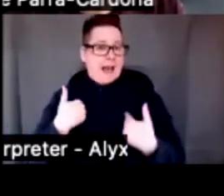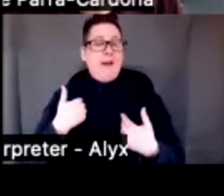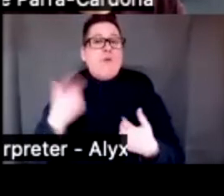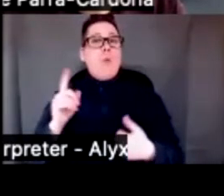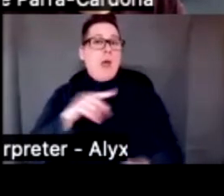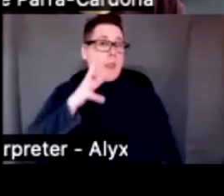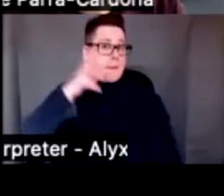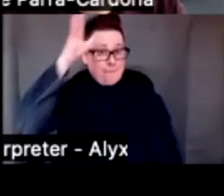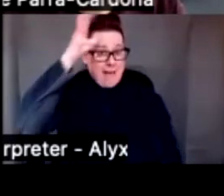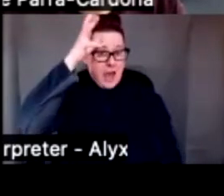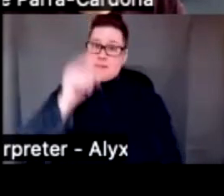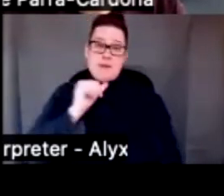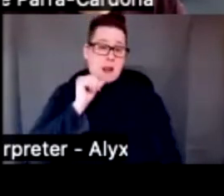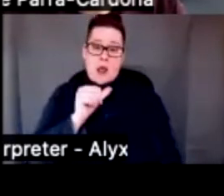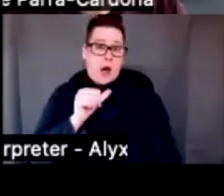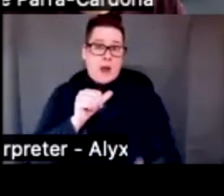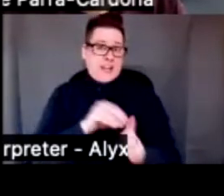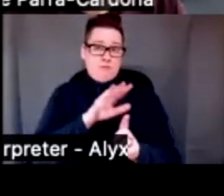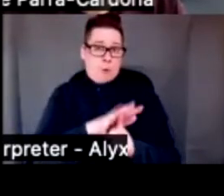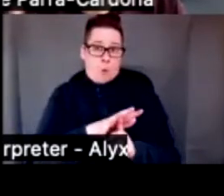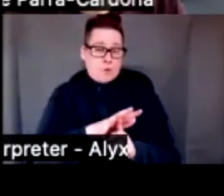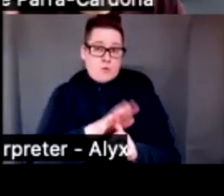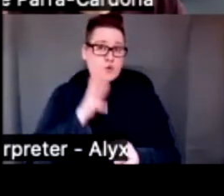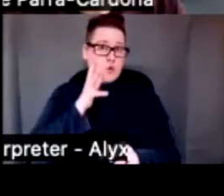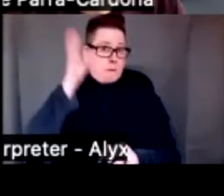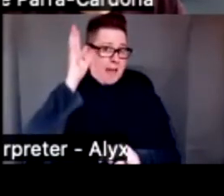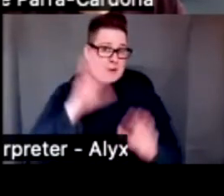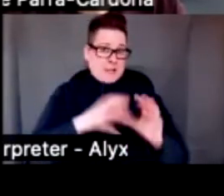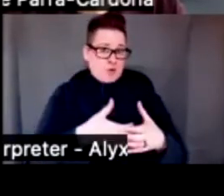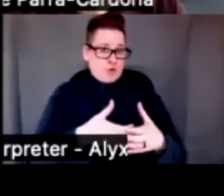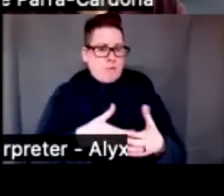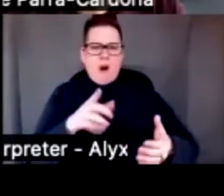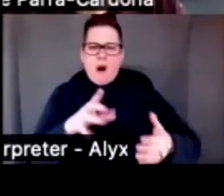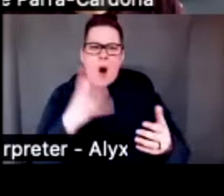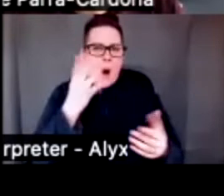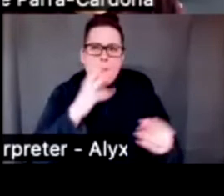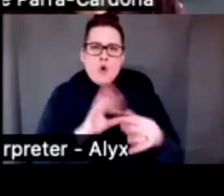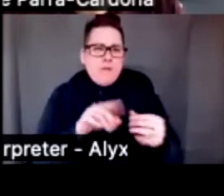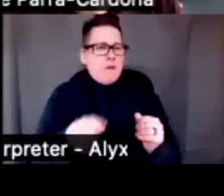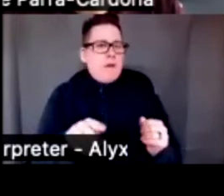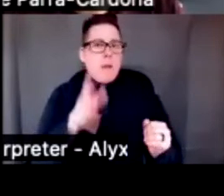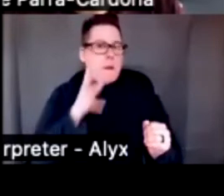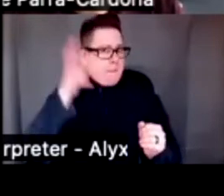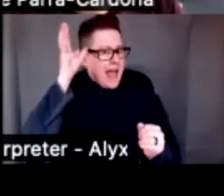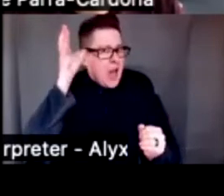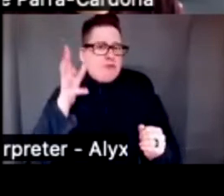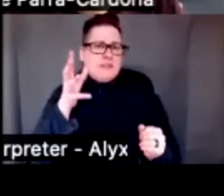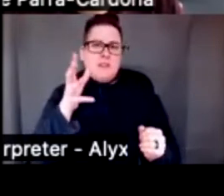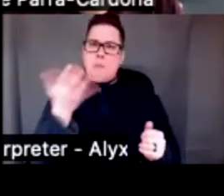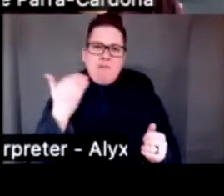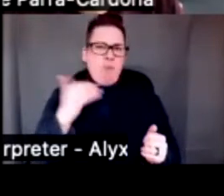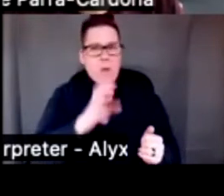exposed to parenting programs express beautiful things. These parents were engaged in very harsh parenting before,